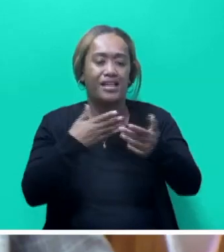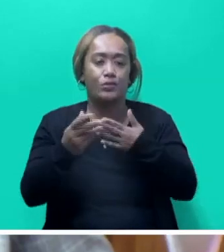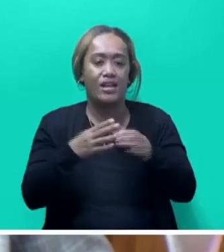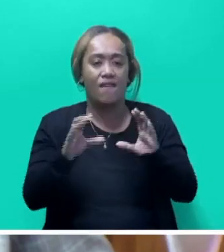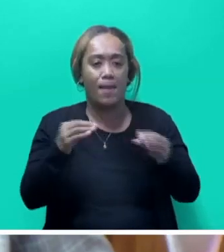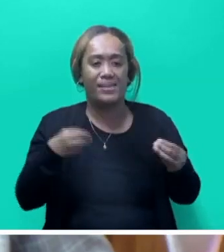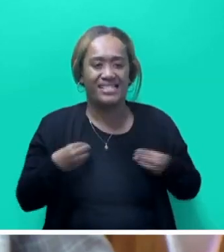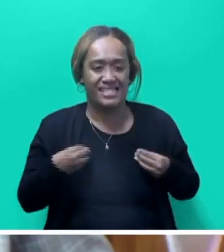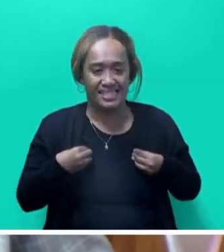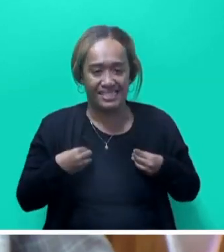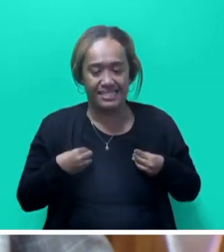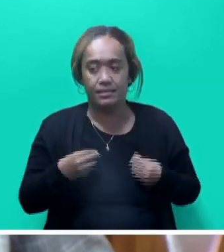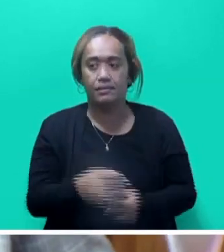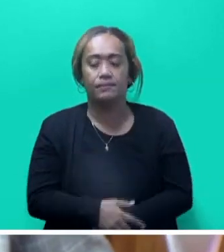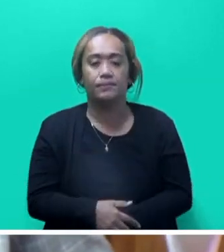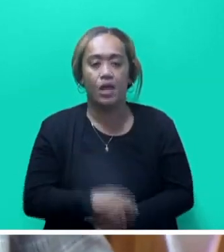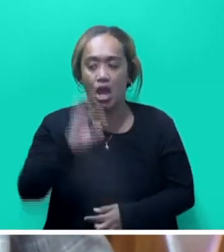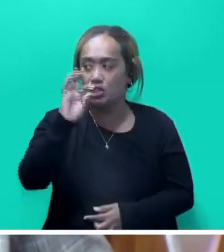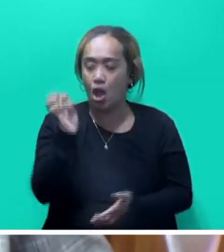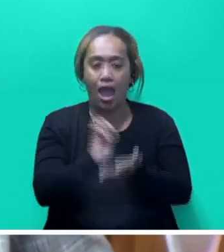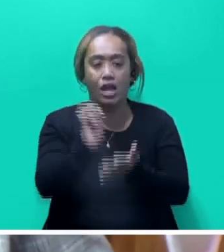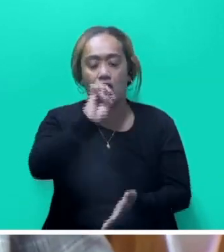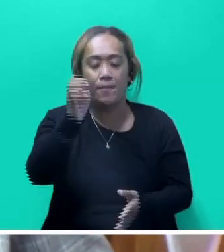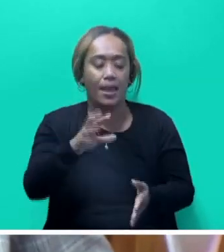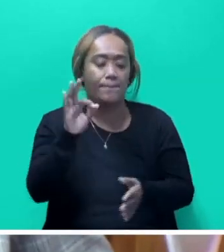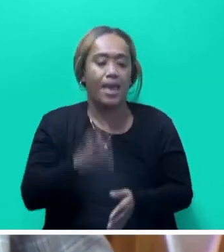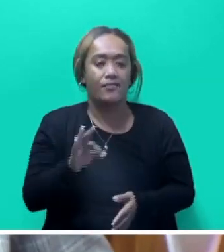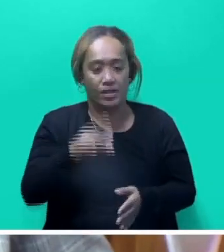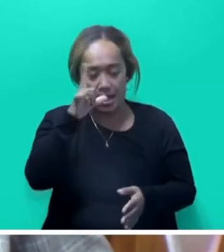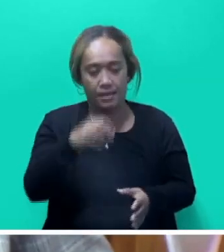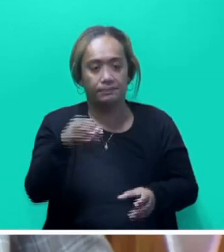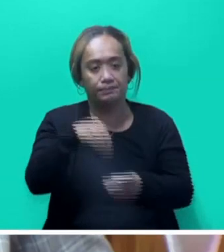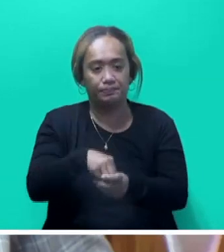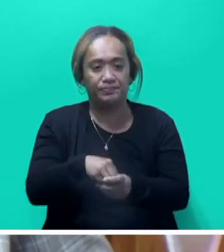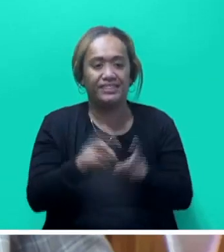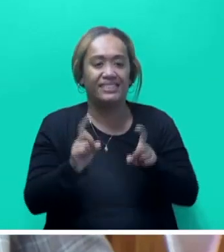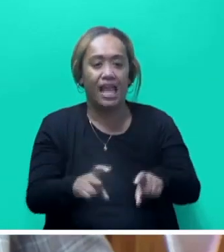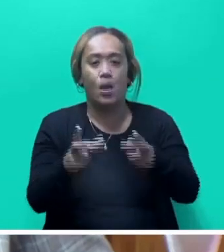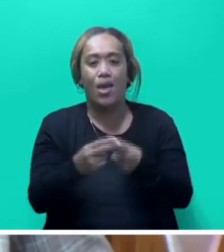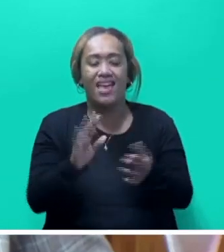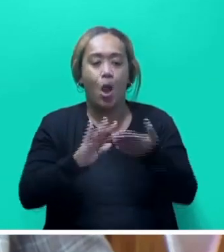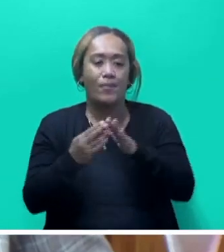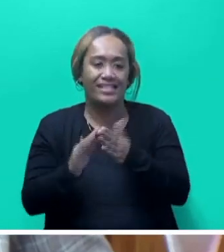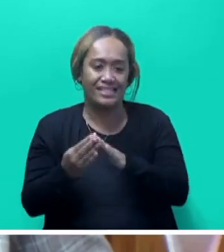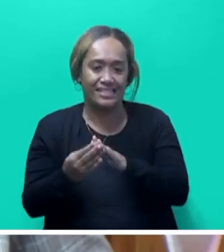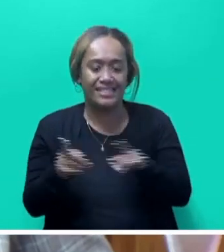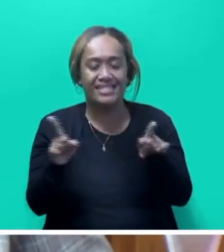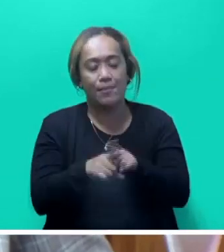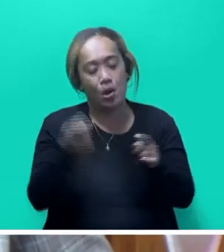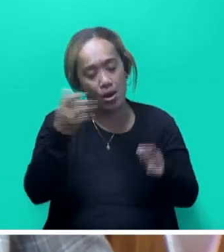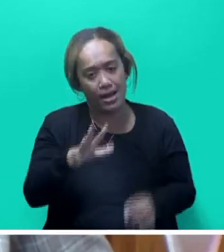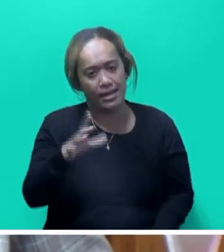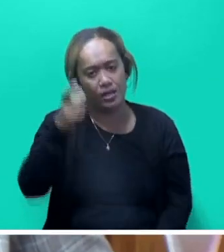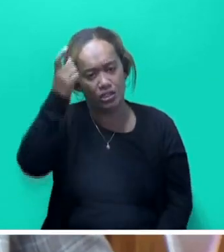so that the economic benefits of tourism stay within their community. We have already seen a